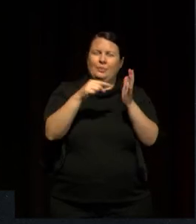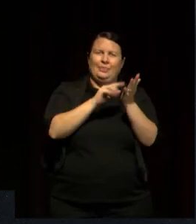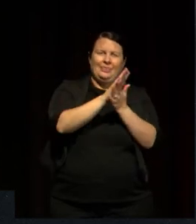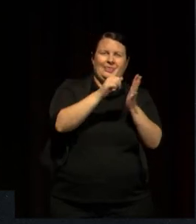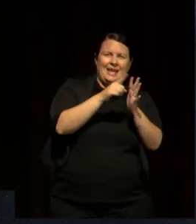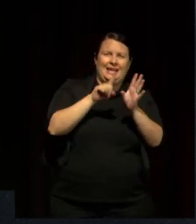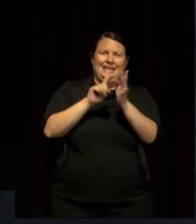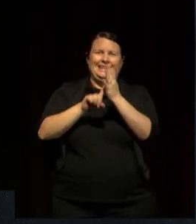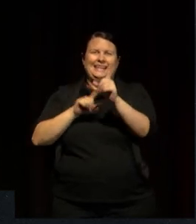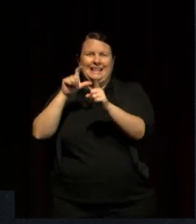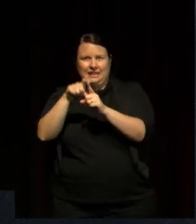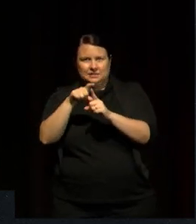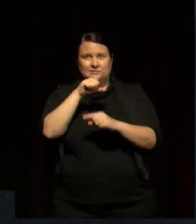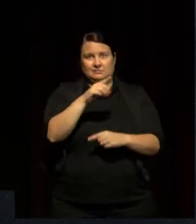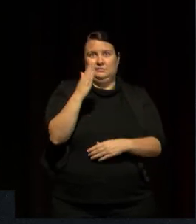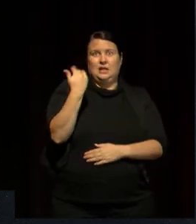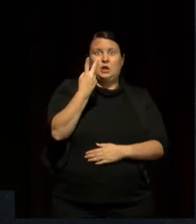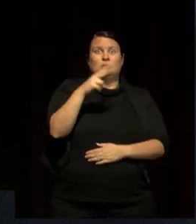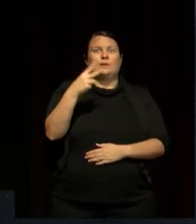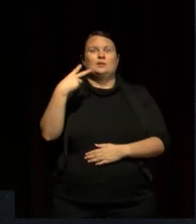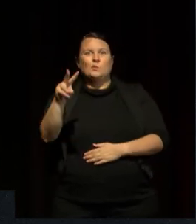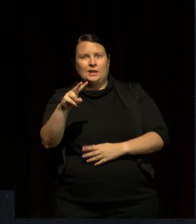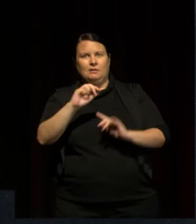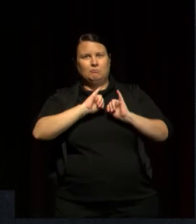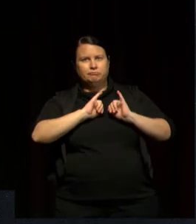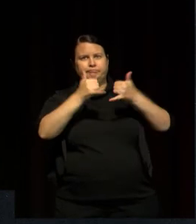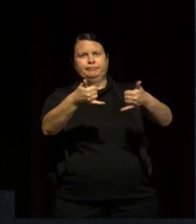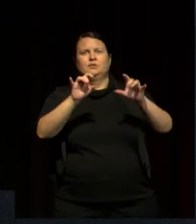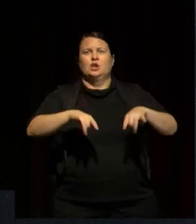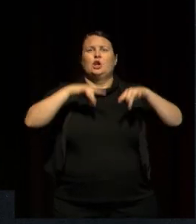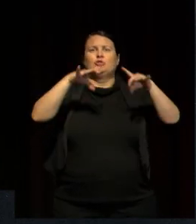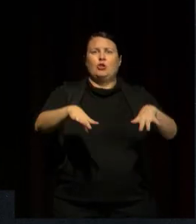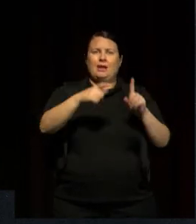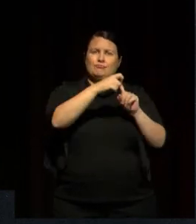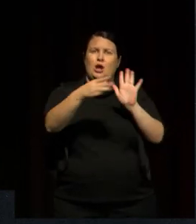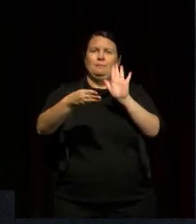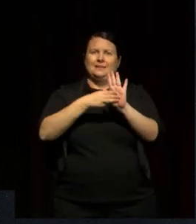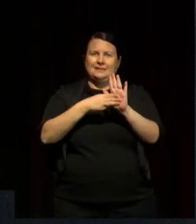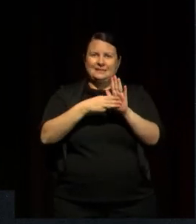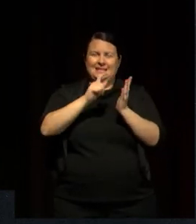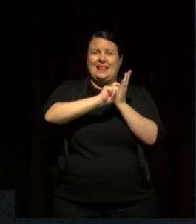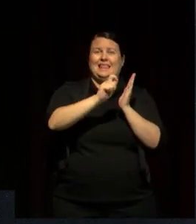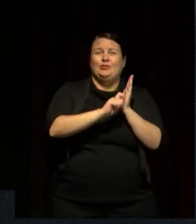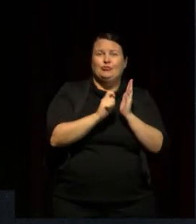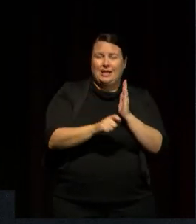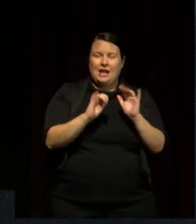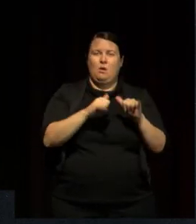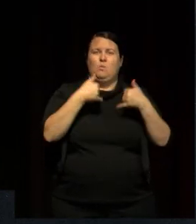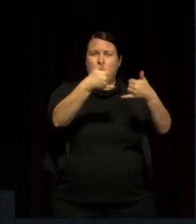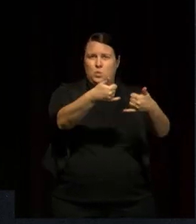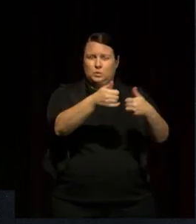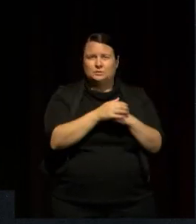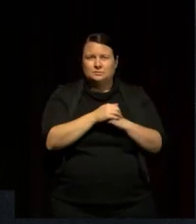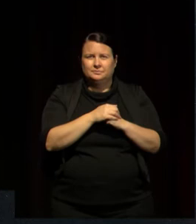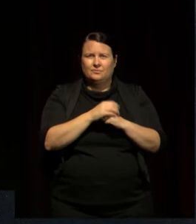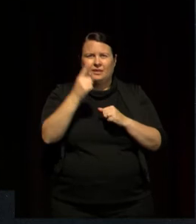course has taken out in 2020, the Australian Prime Minister's Literary Award, three categories